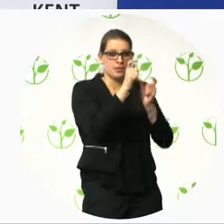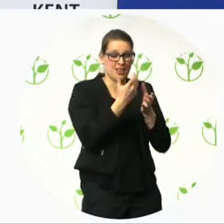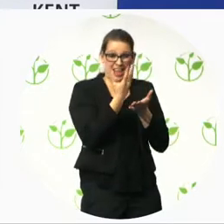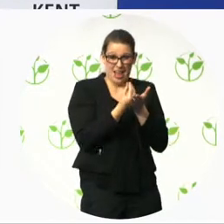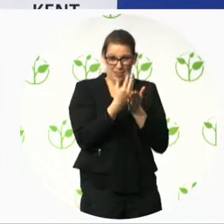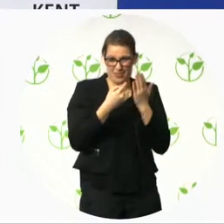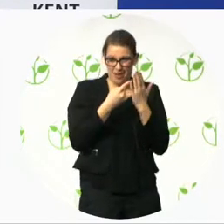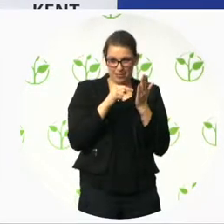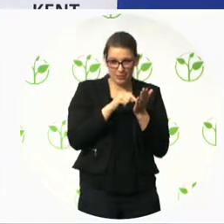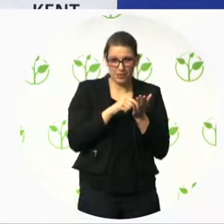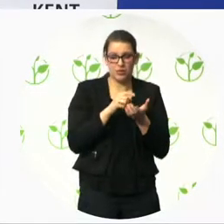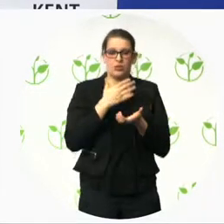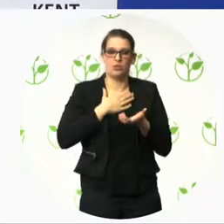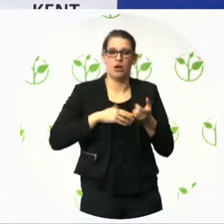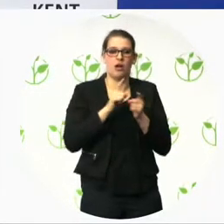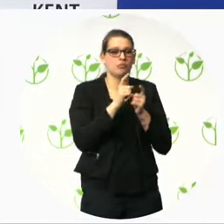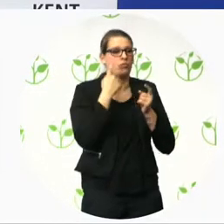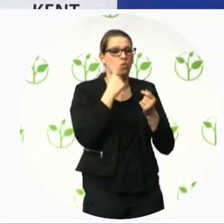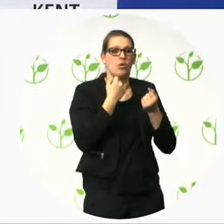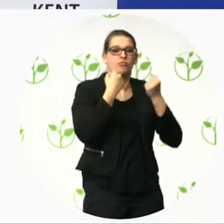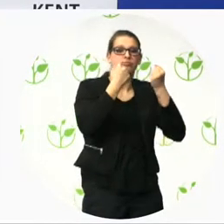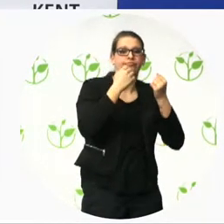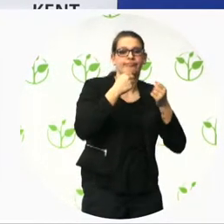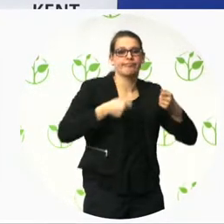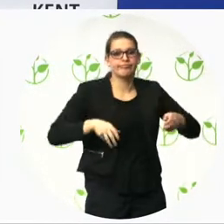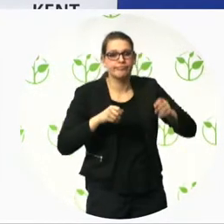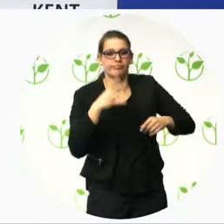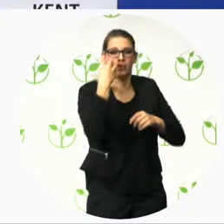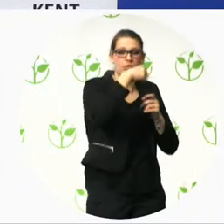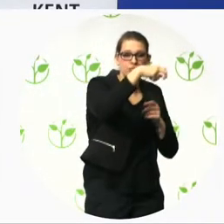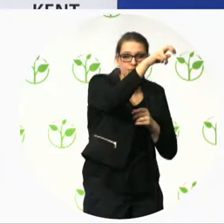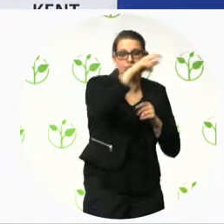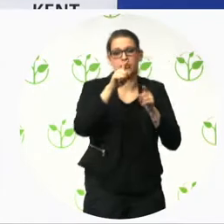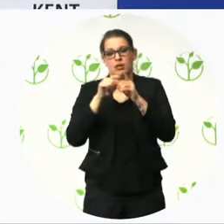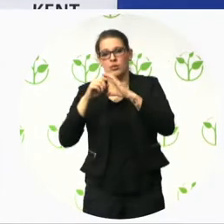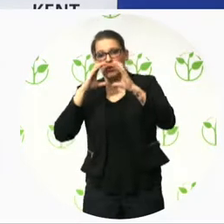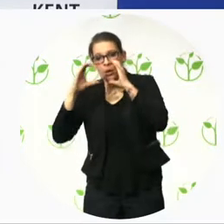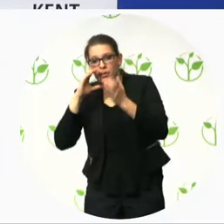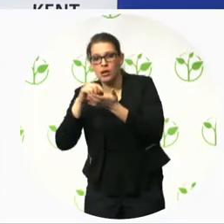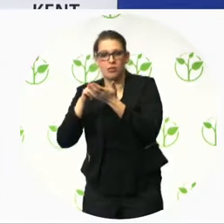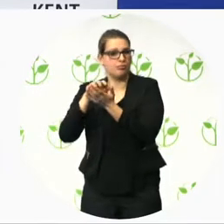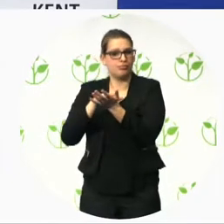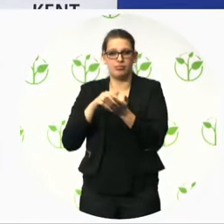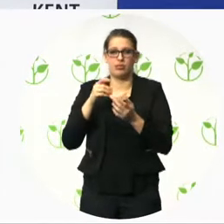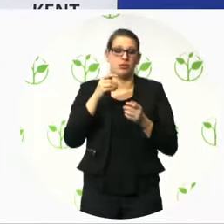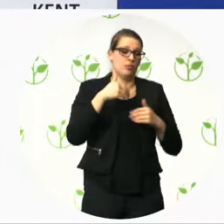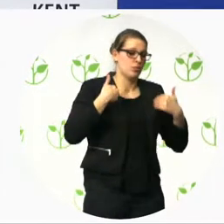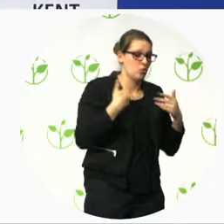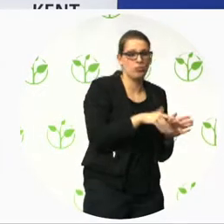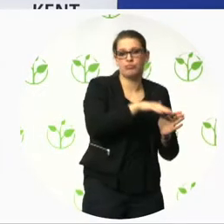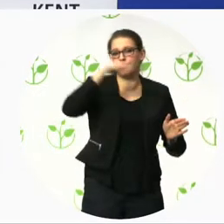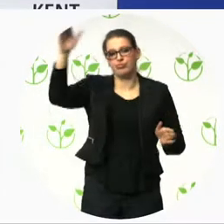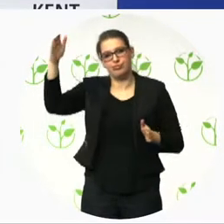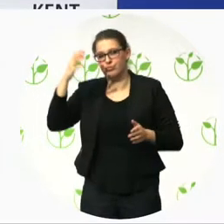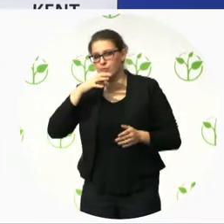and integration of people with disabilities and the elderly in social and cultural life. But the objective